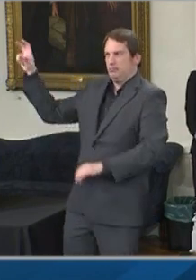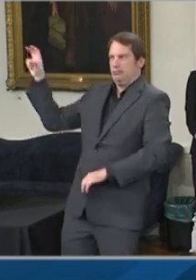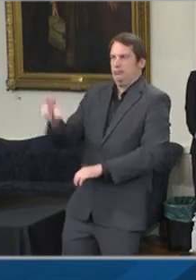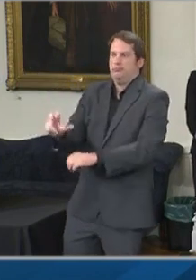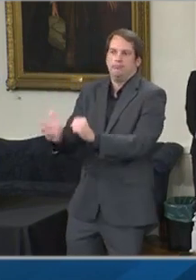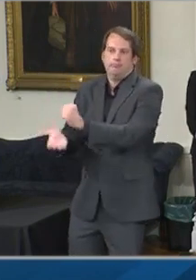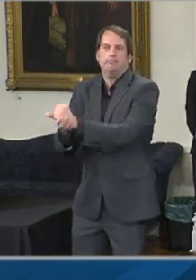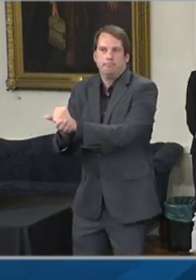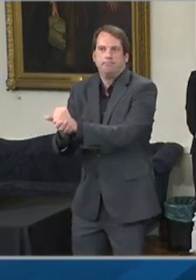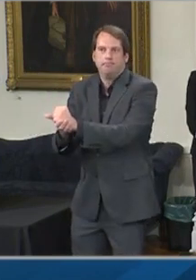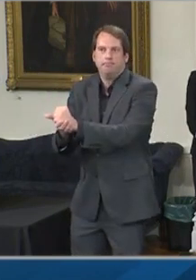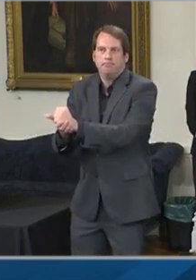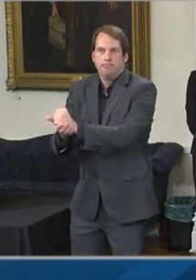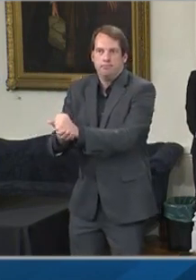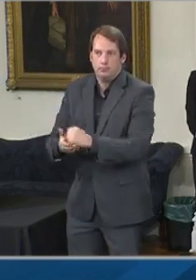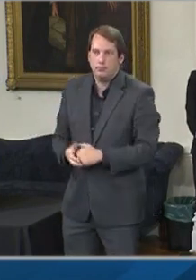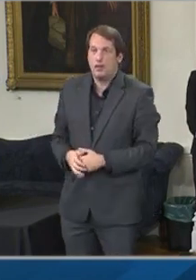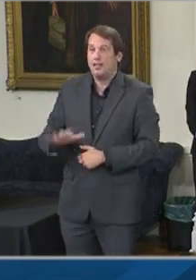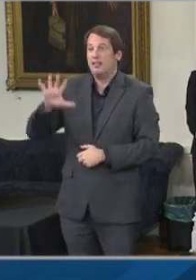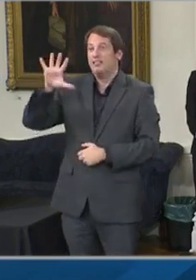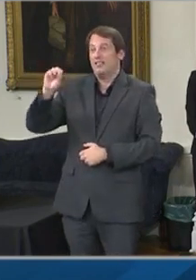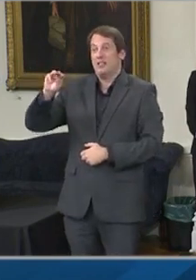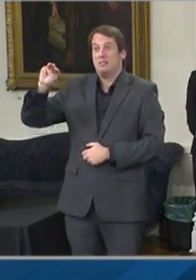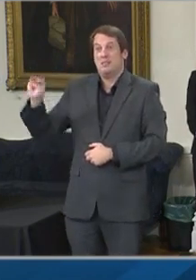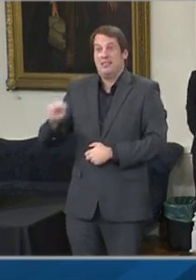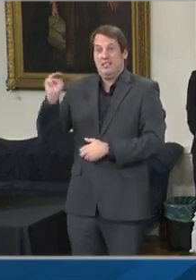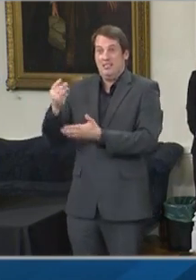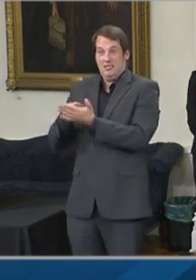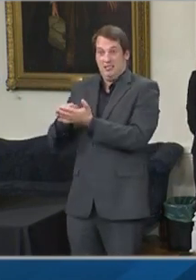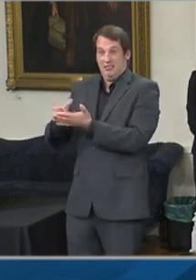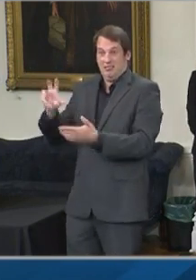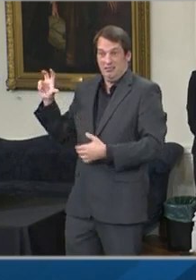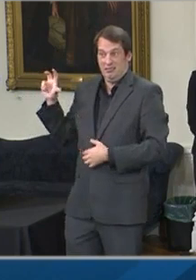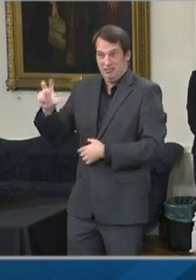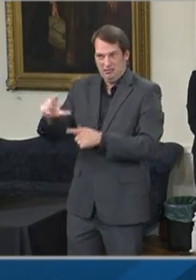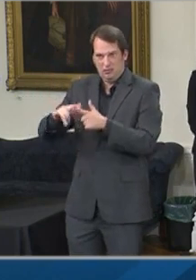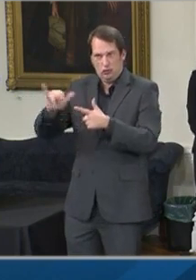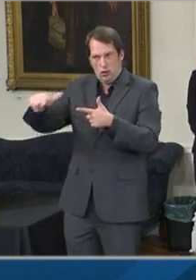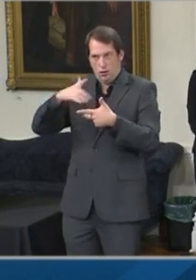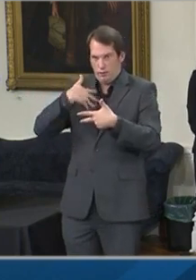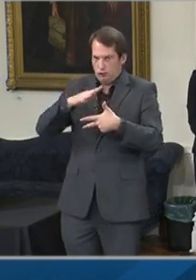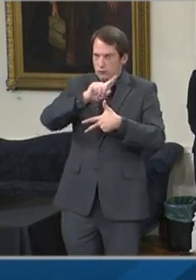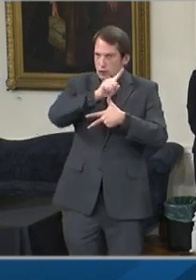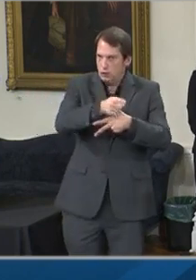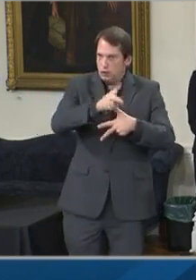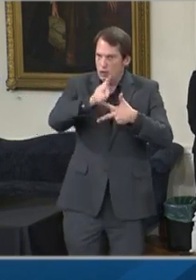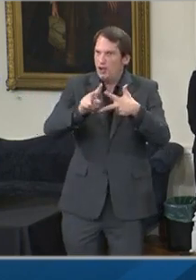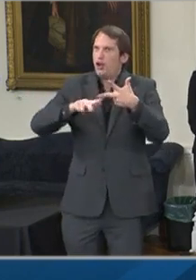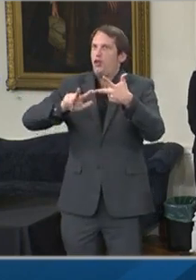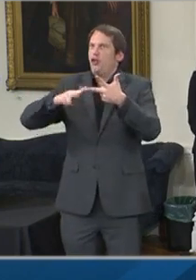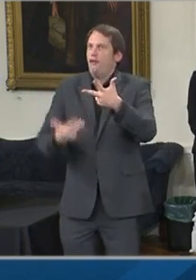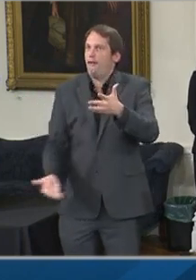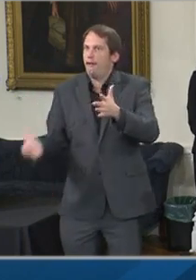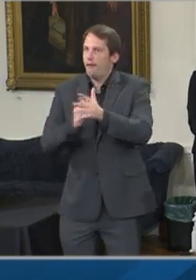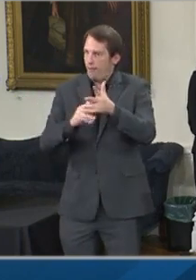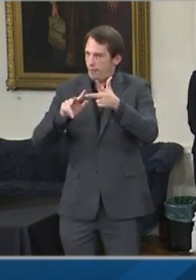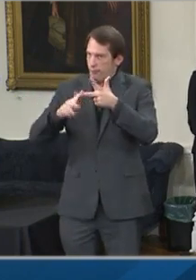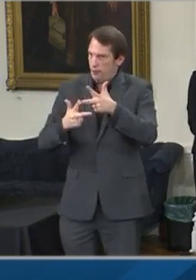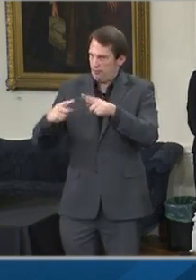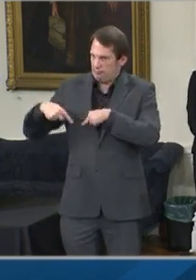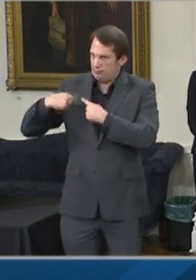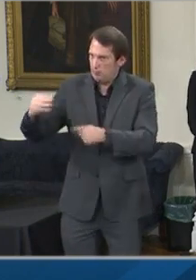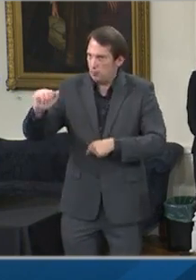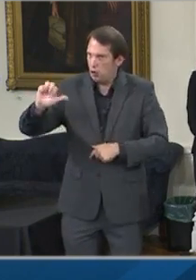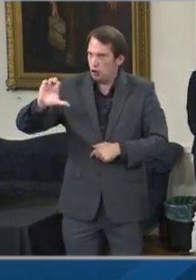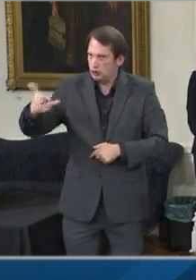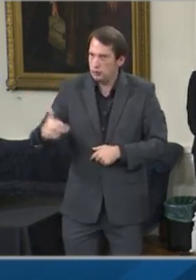installment of this successful program, which we launched in March and expanded in June to bring our